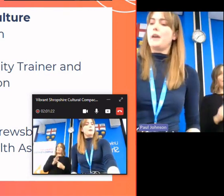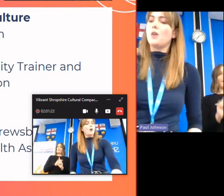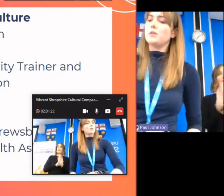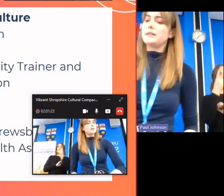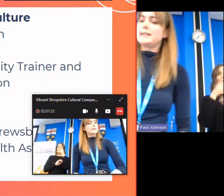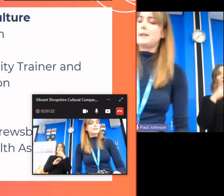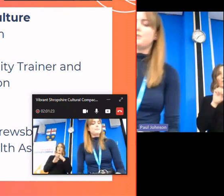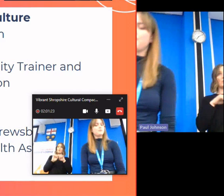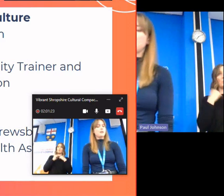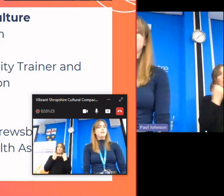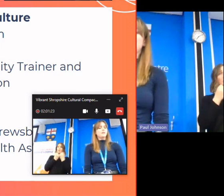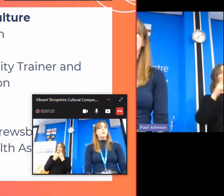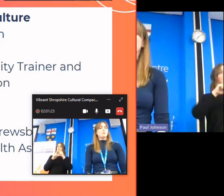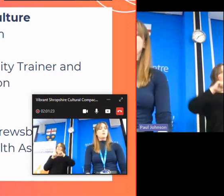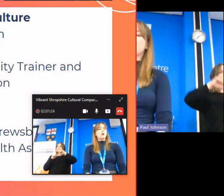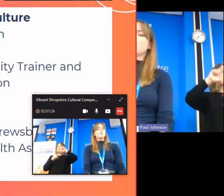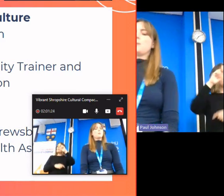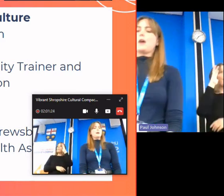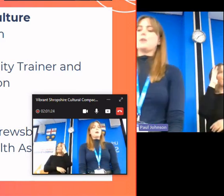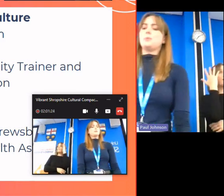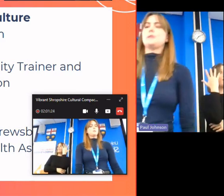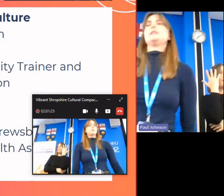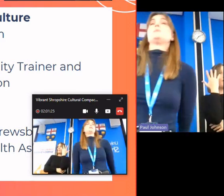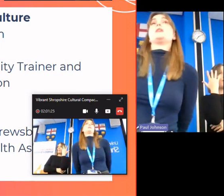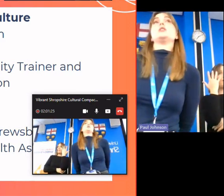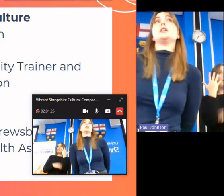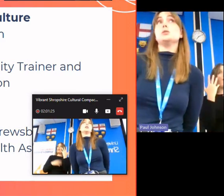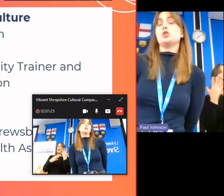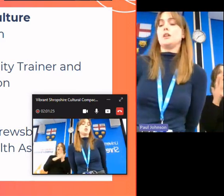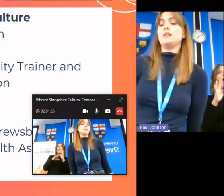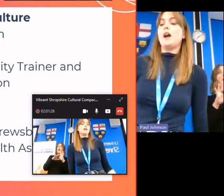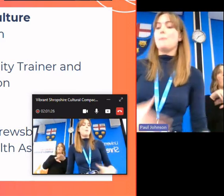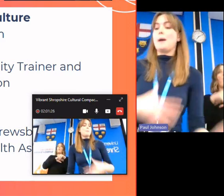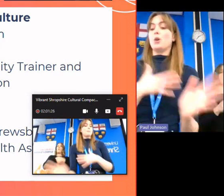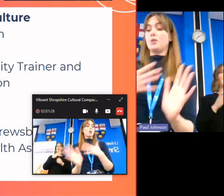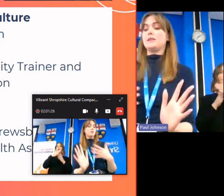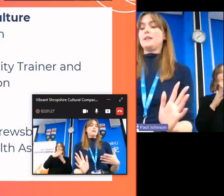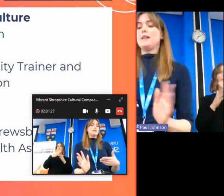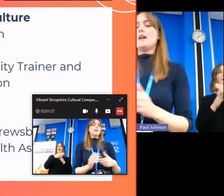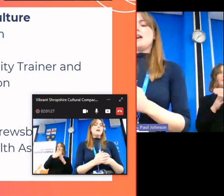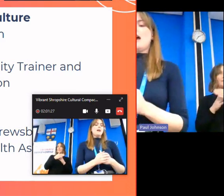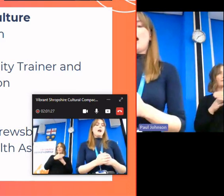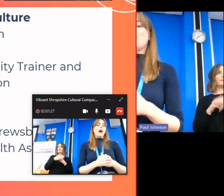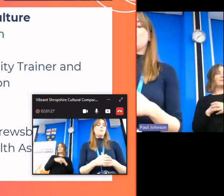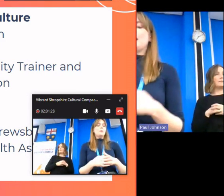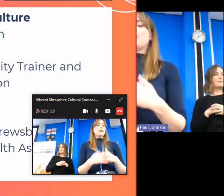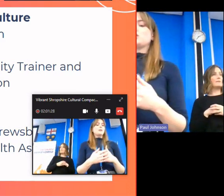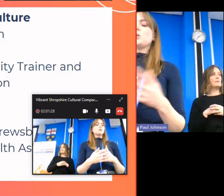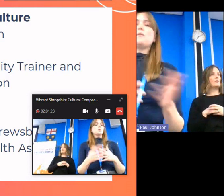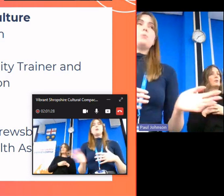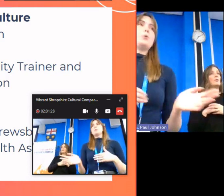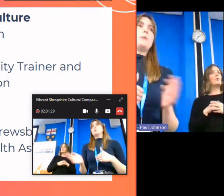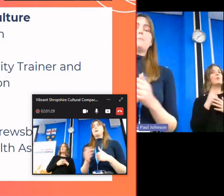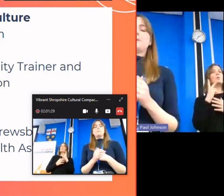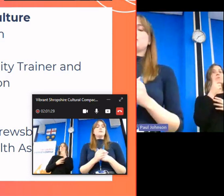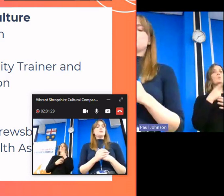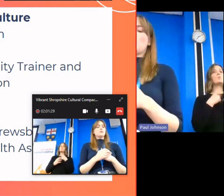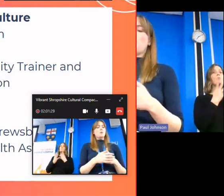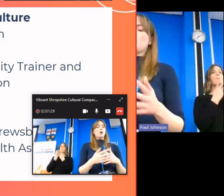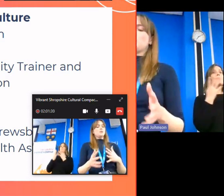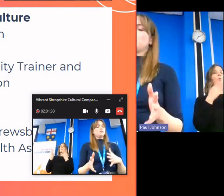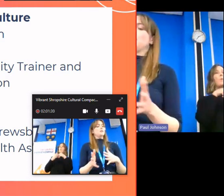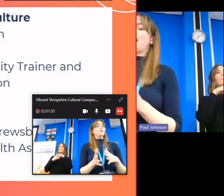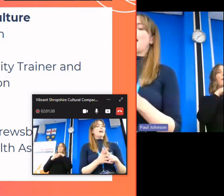will be on december the 5th and will be on overcoming barriers to participation in culture our main priority and will be led by two of our board